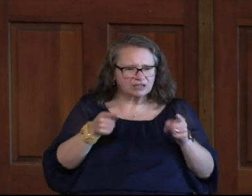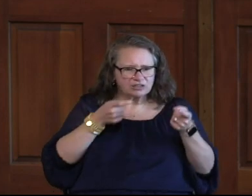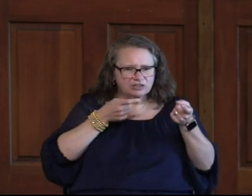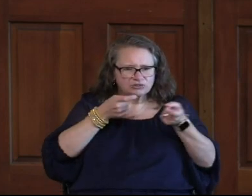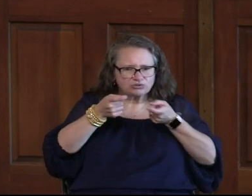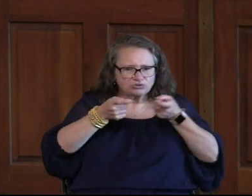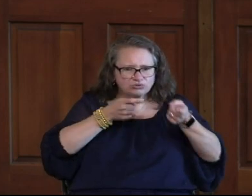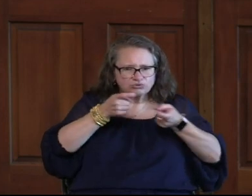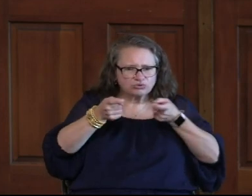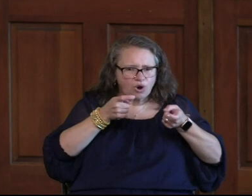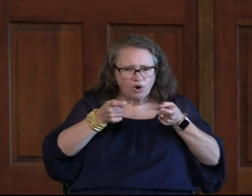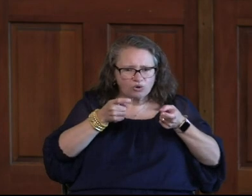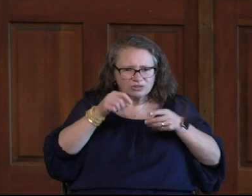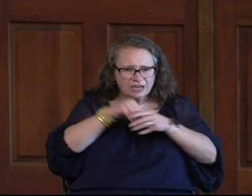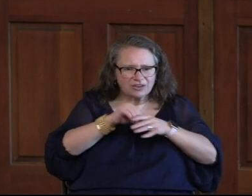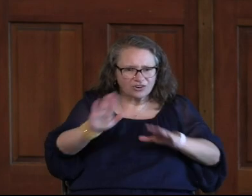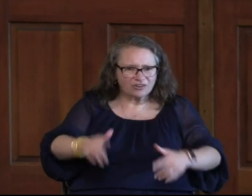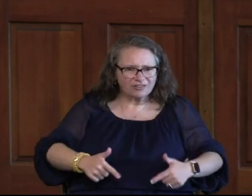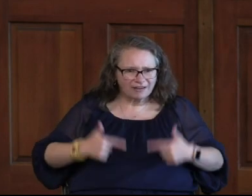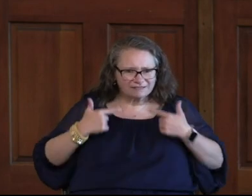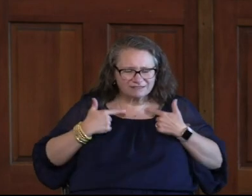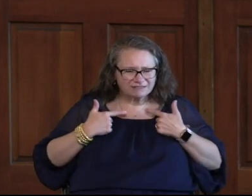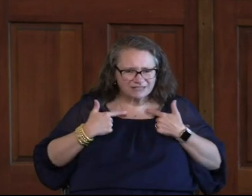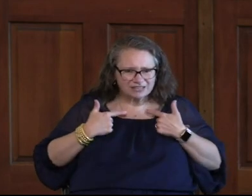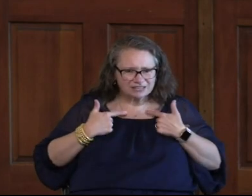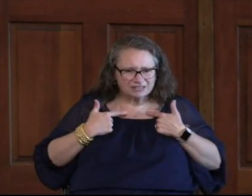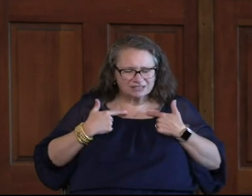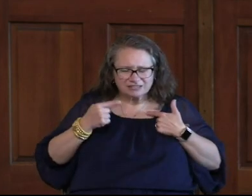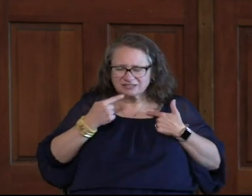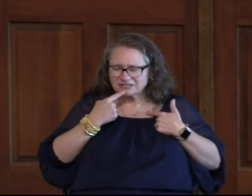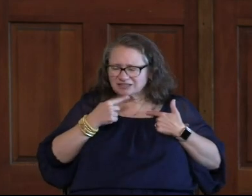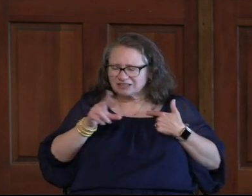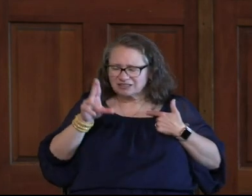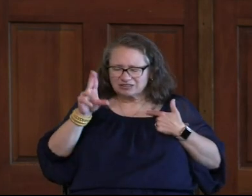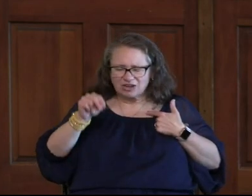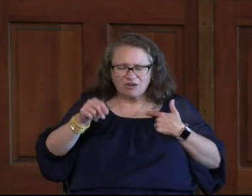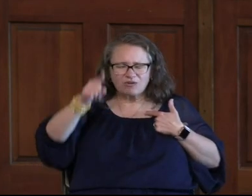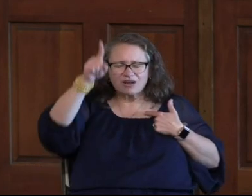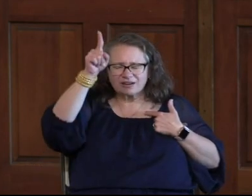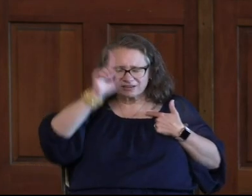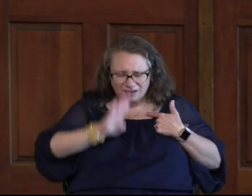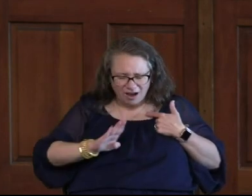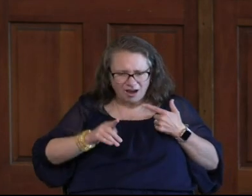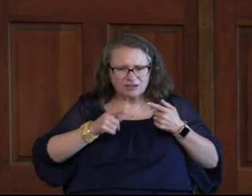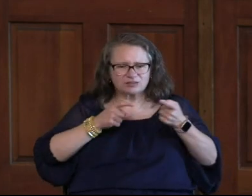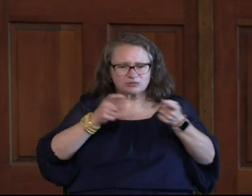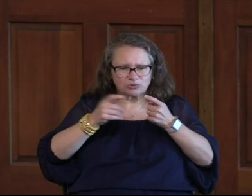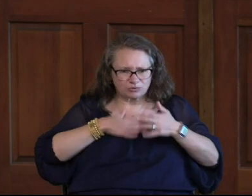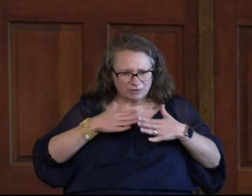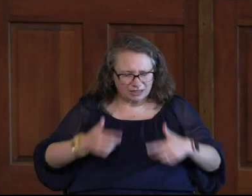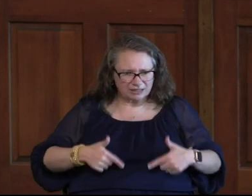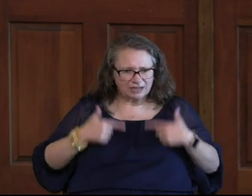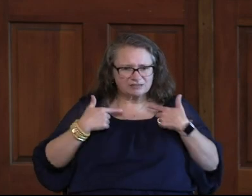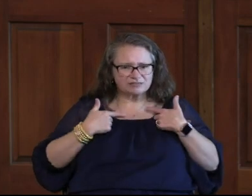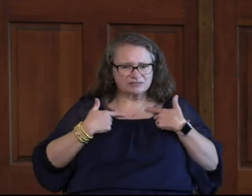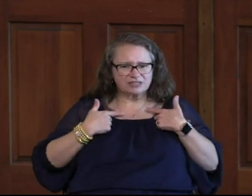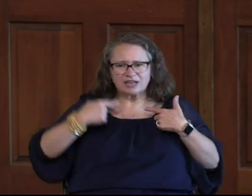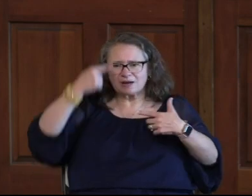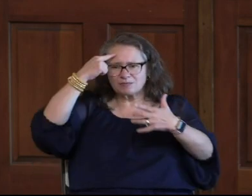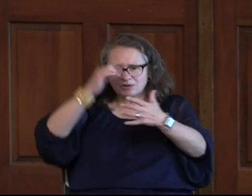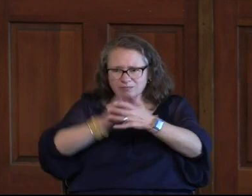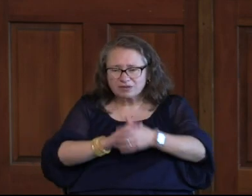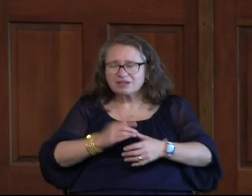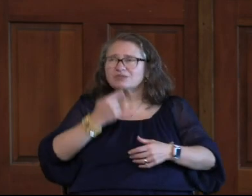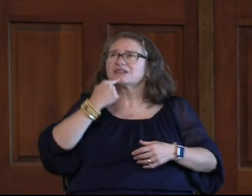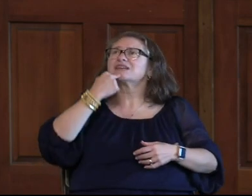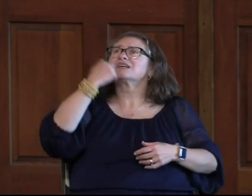the thing that speaks into her life. She said, I'm going to let God speak into my life and I'm going to believe what